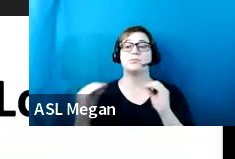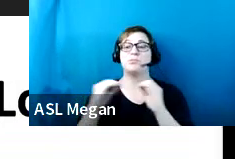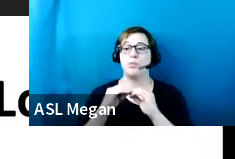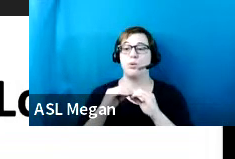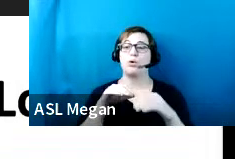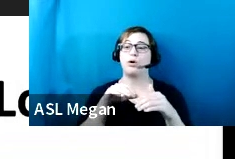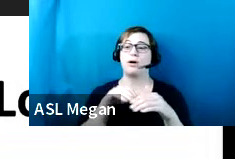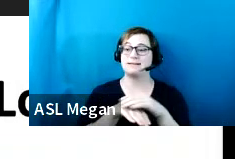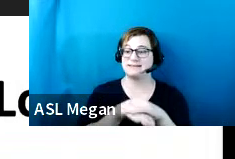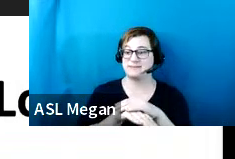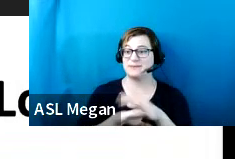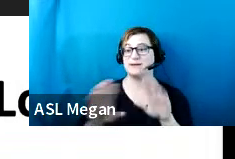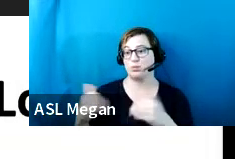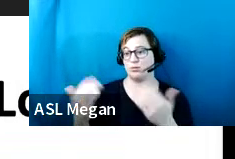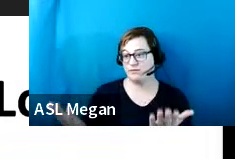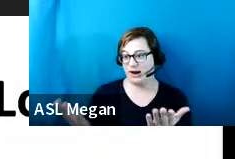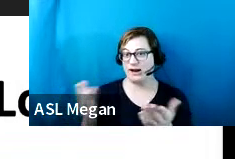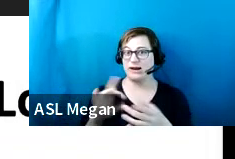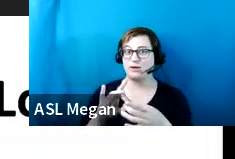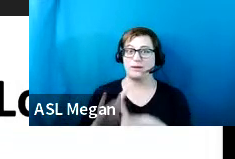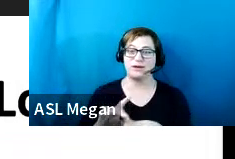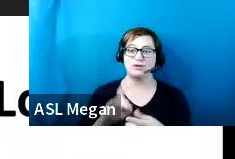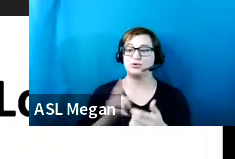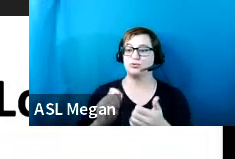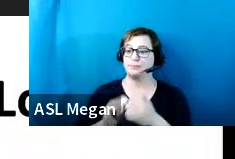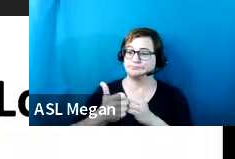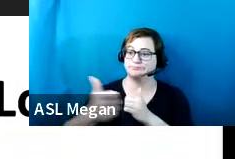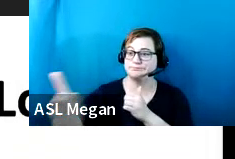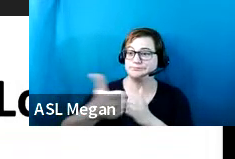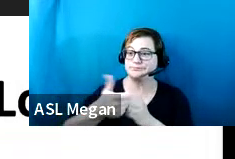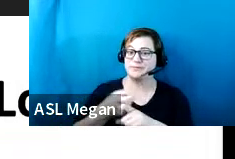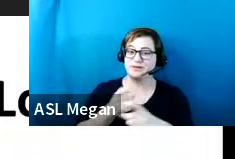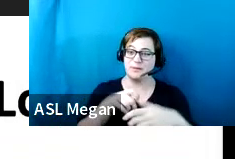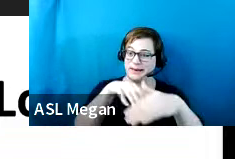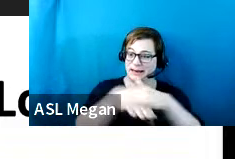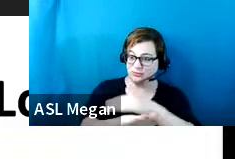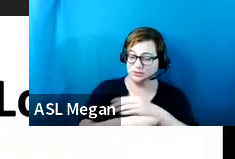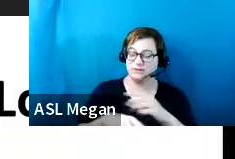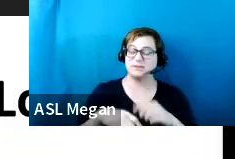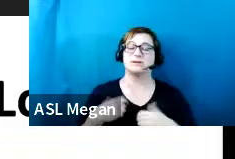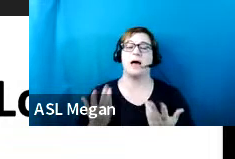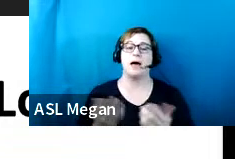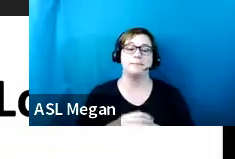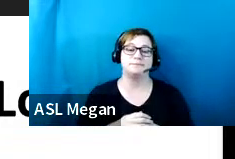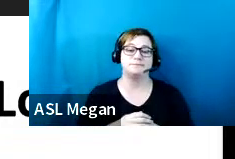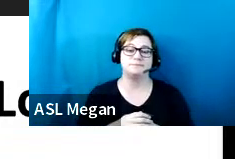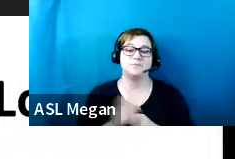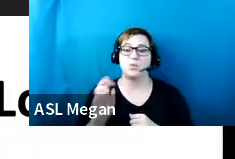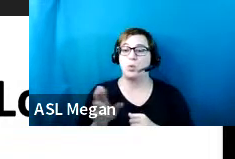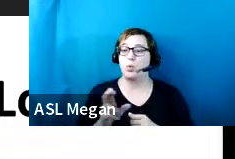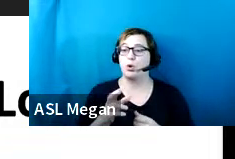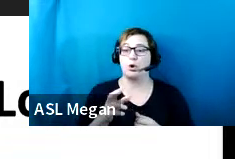provided in terms of distance from inaccessible entrance or entrances or parking fees and user